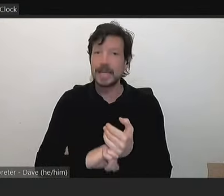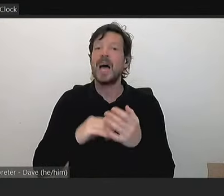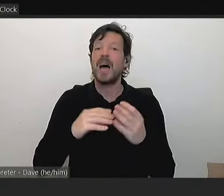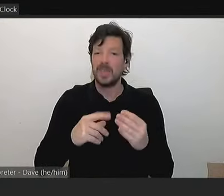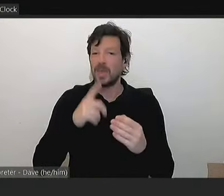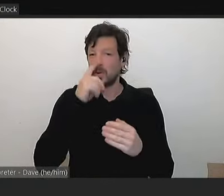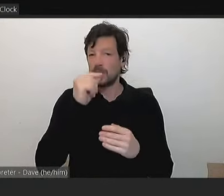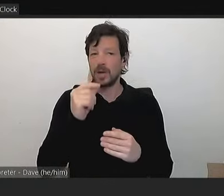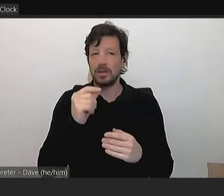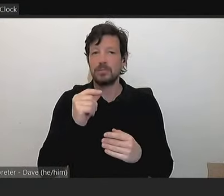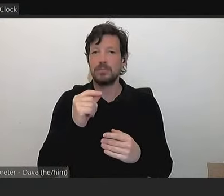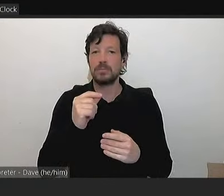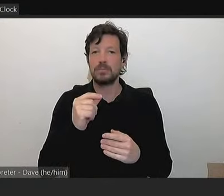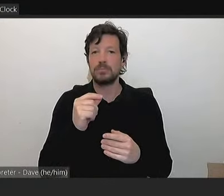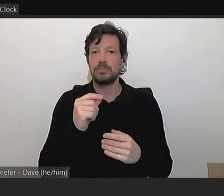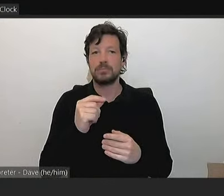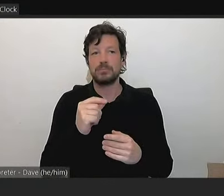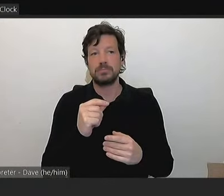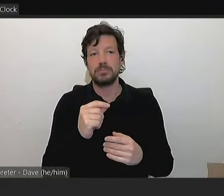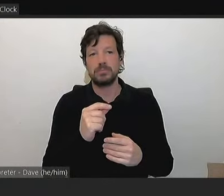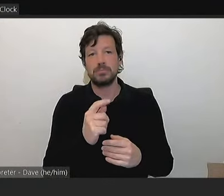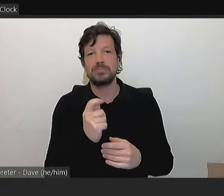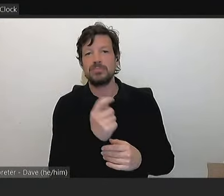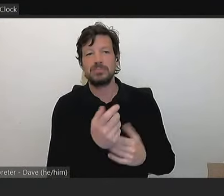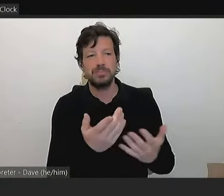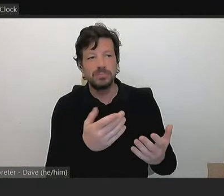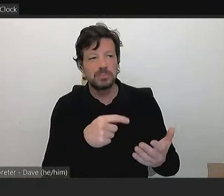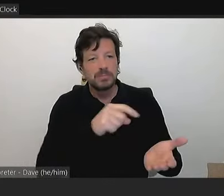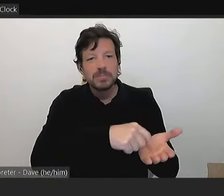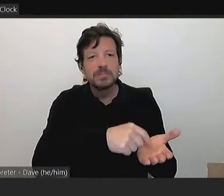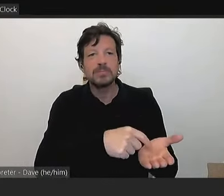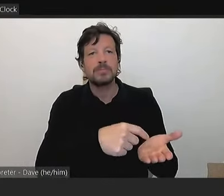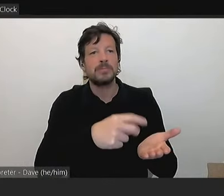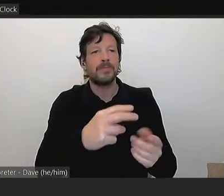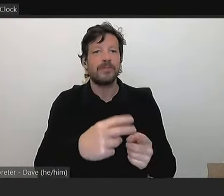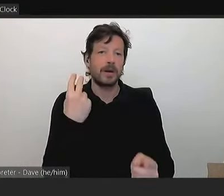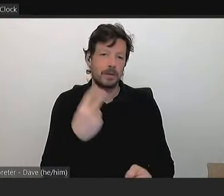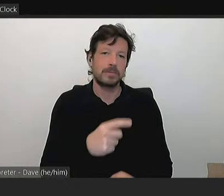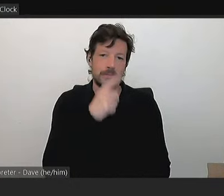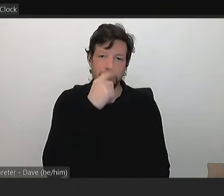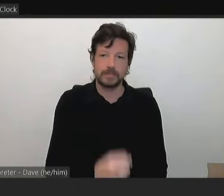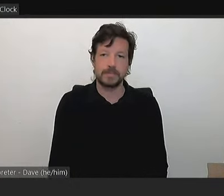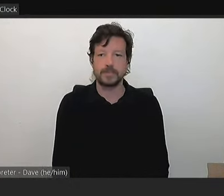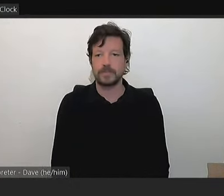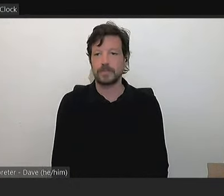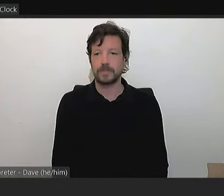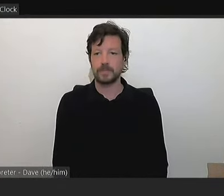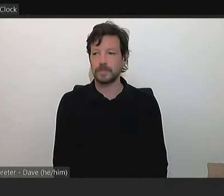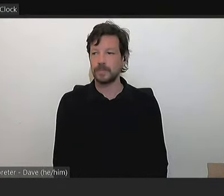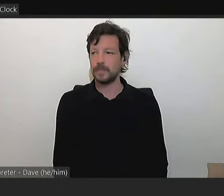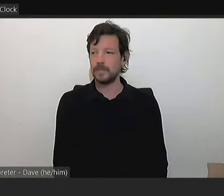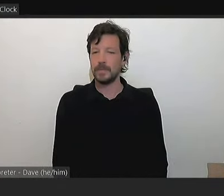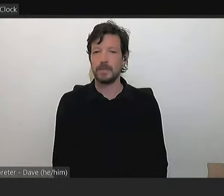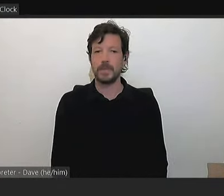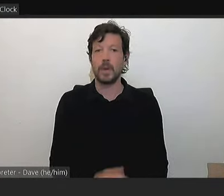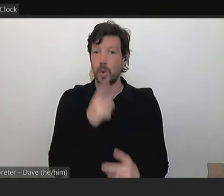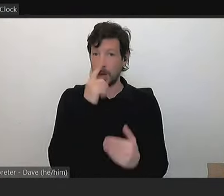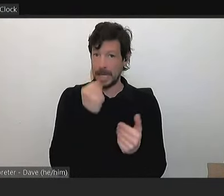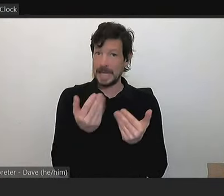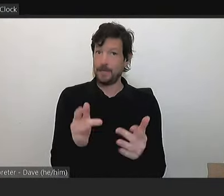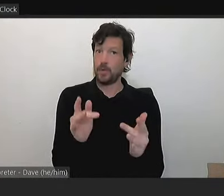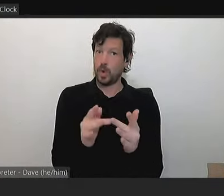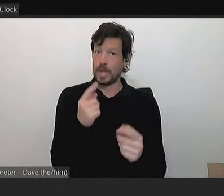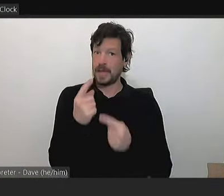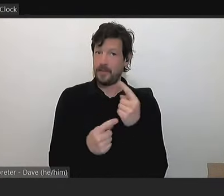question the valuation, and that can be reviewed for you. What we can do is arrange to give you the contact details for the team,